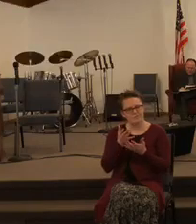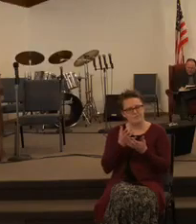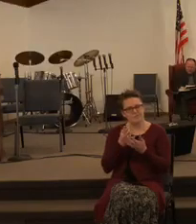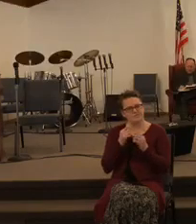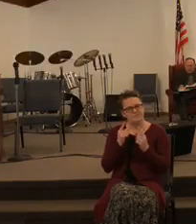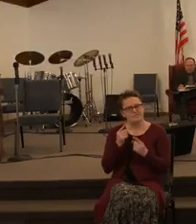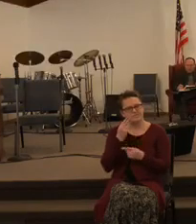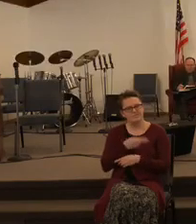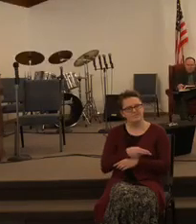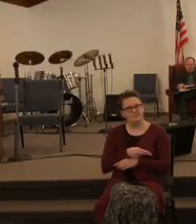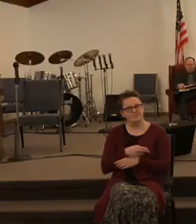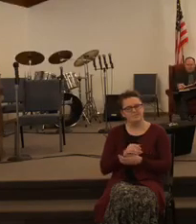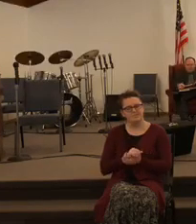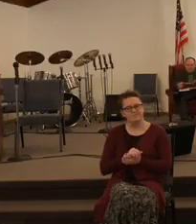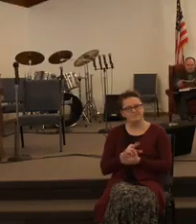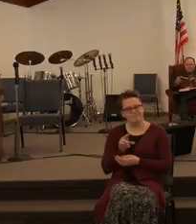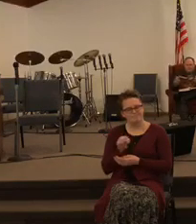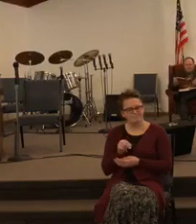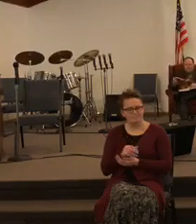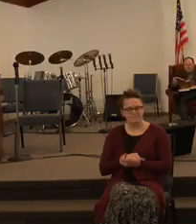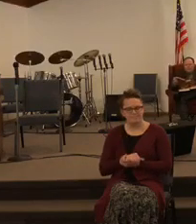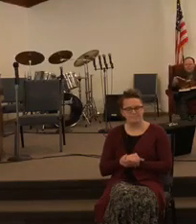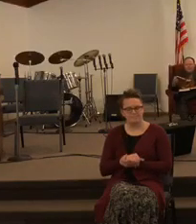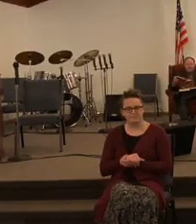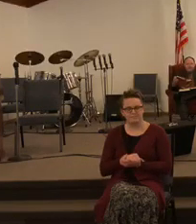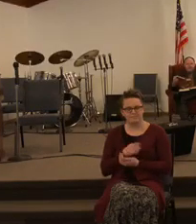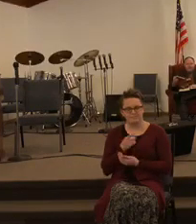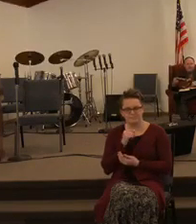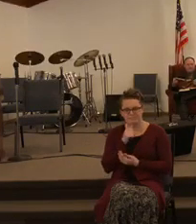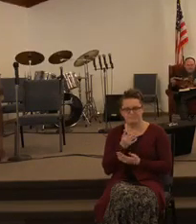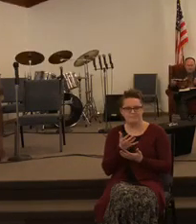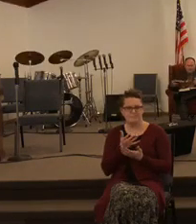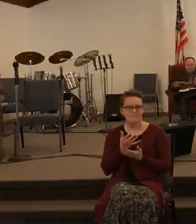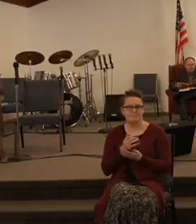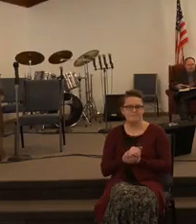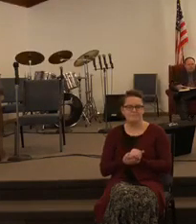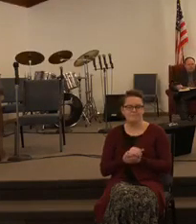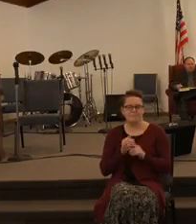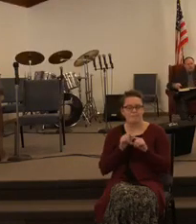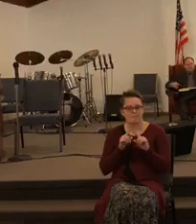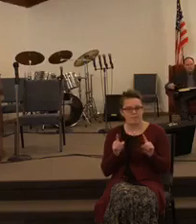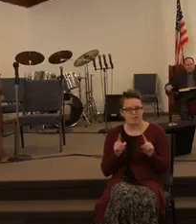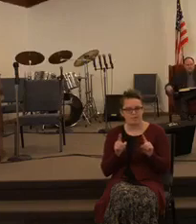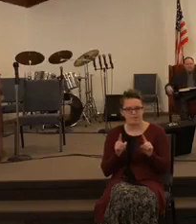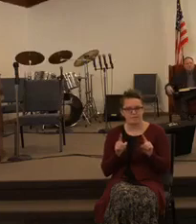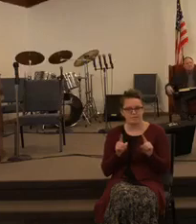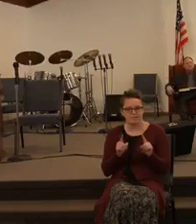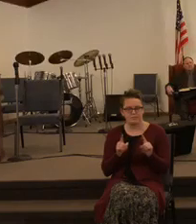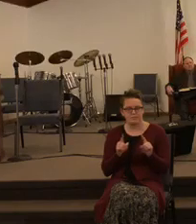and I know what that answer would be no but not doing nothing